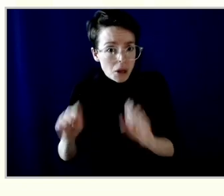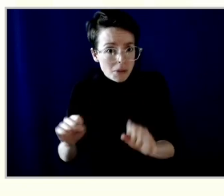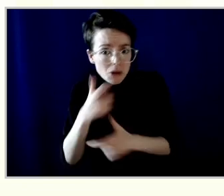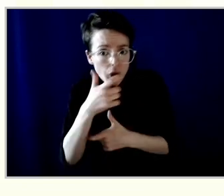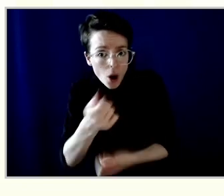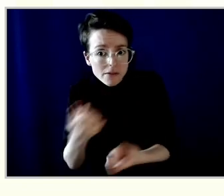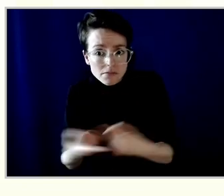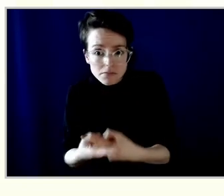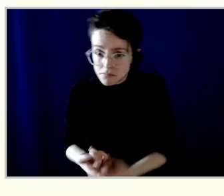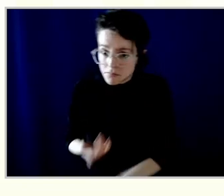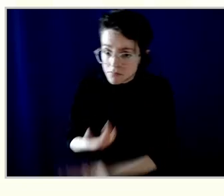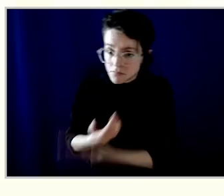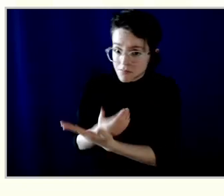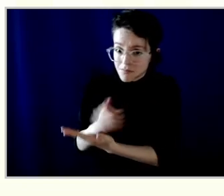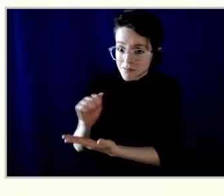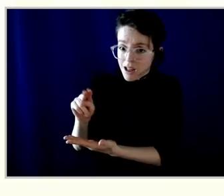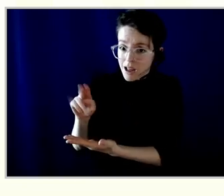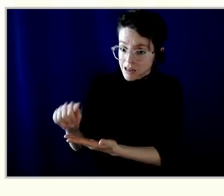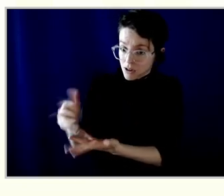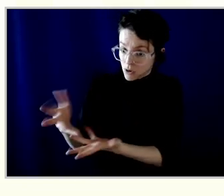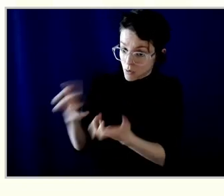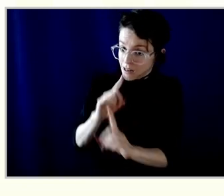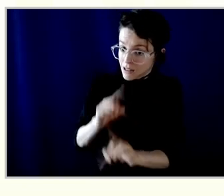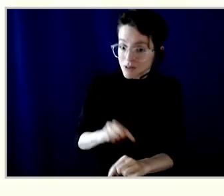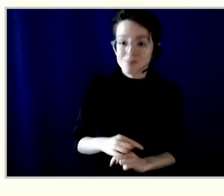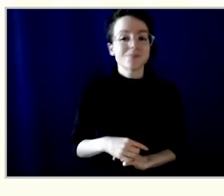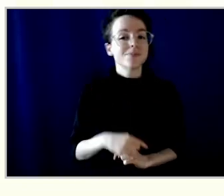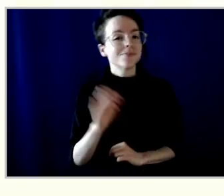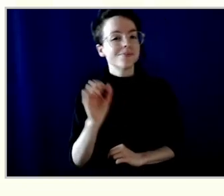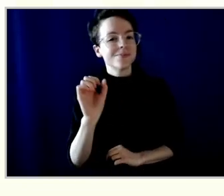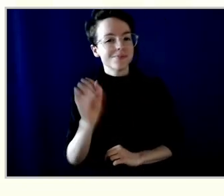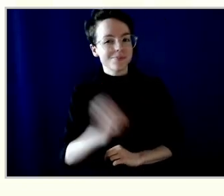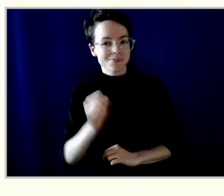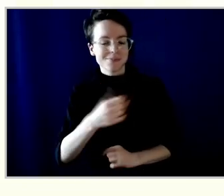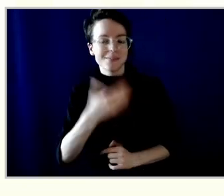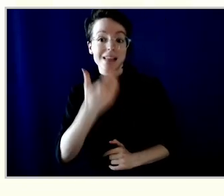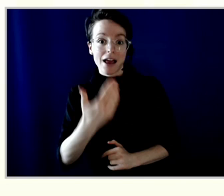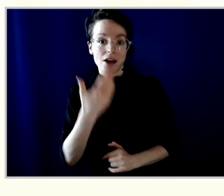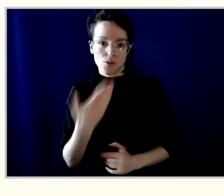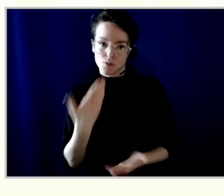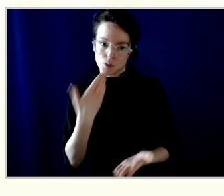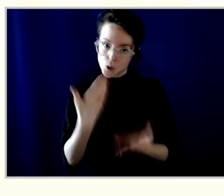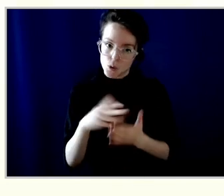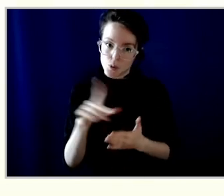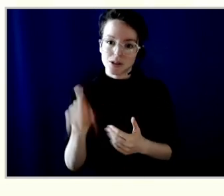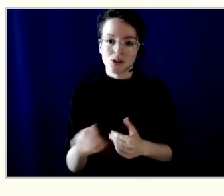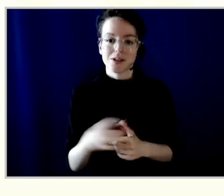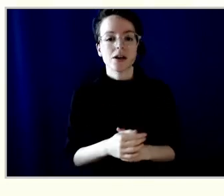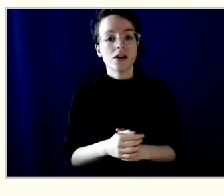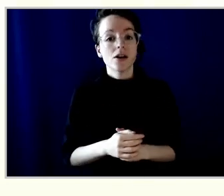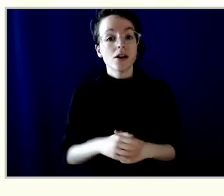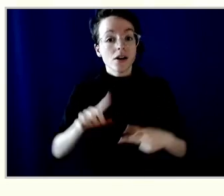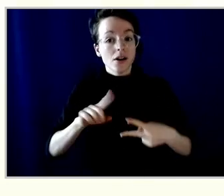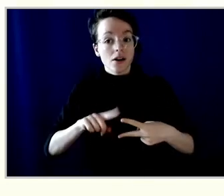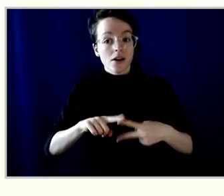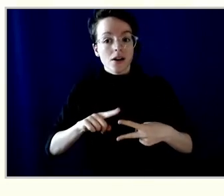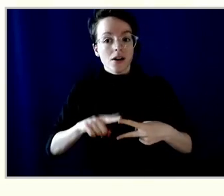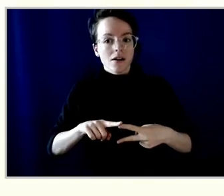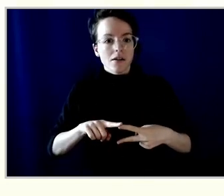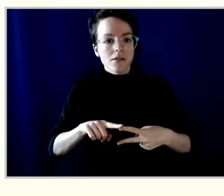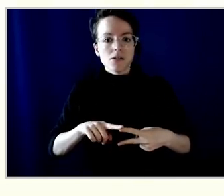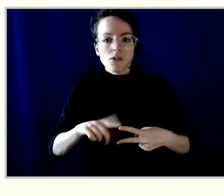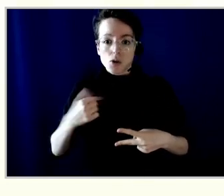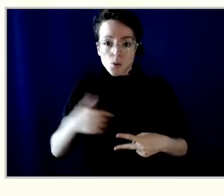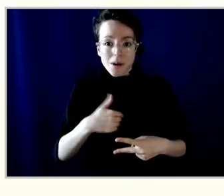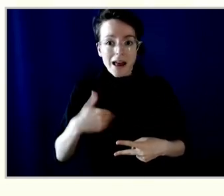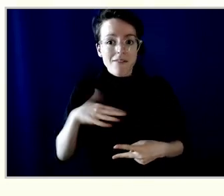Yes, I do want to answer that. Thank you very much, Kelvin, for the question. So the answer to the first part about whether the board